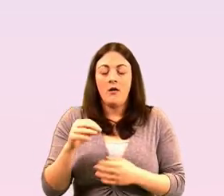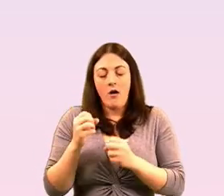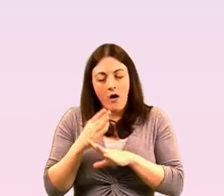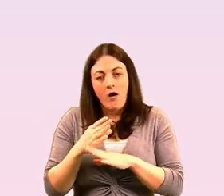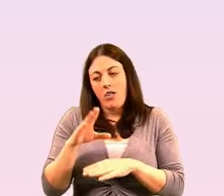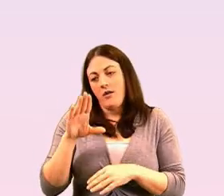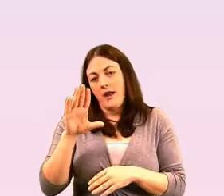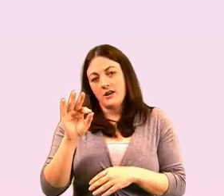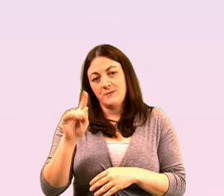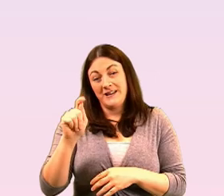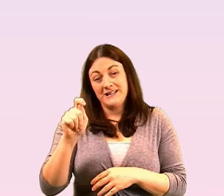comfortable